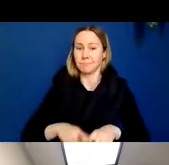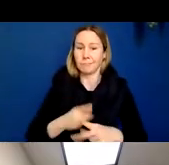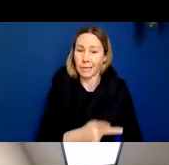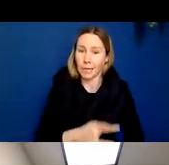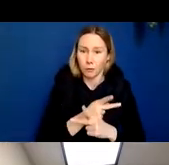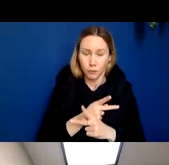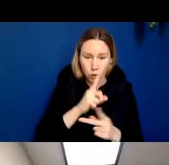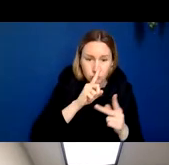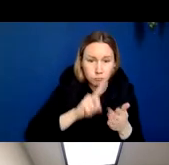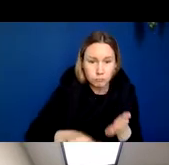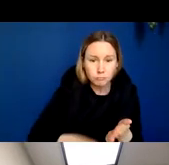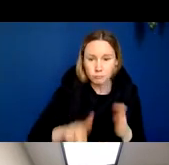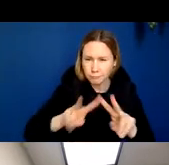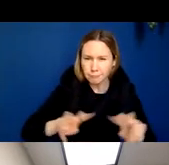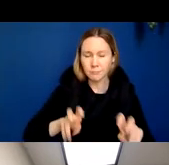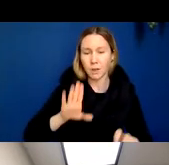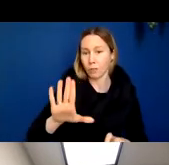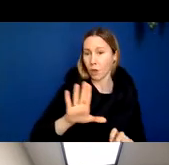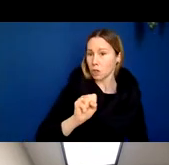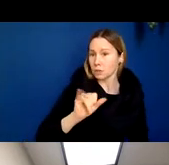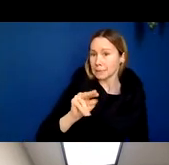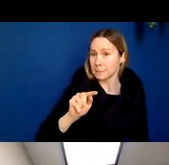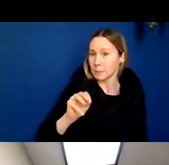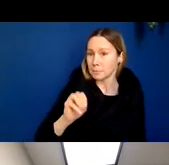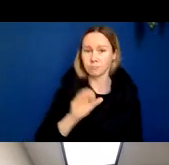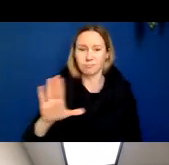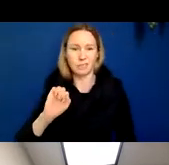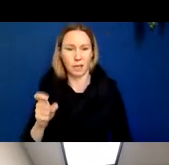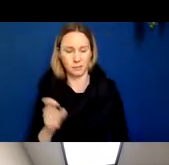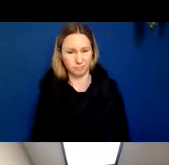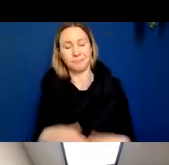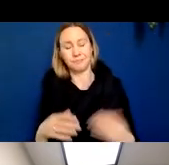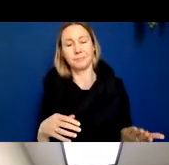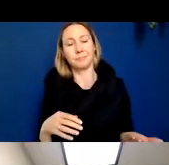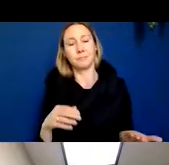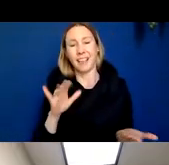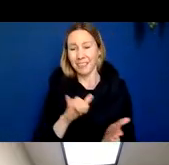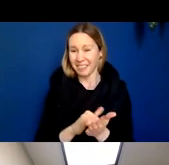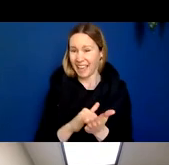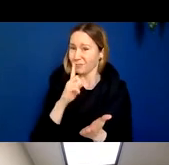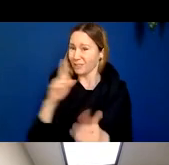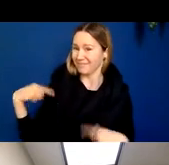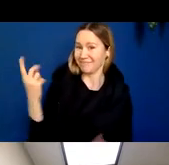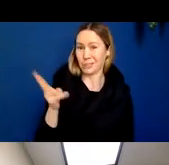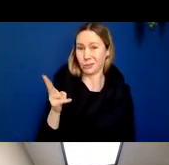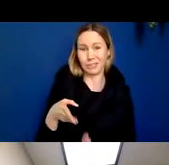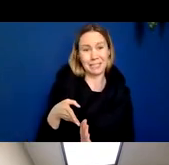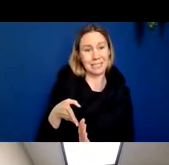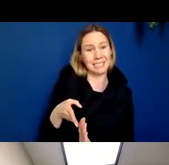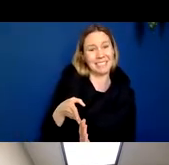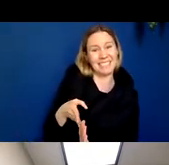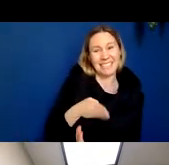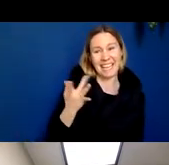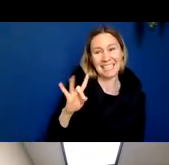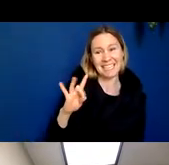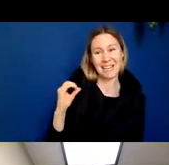symptoms, okay? And this concept of cerebral localization has a really long history that actually begins before the 1800s, but that's